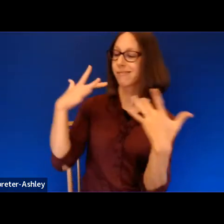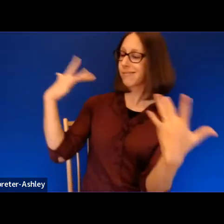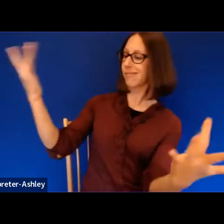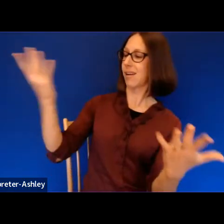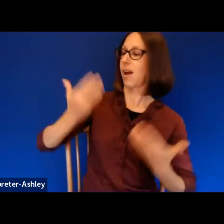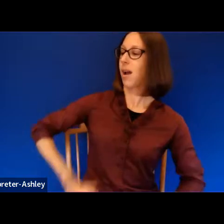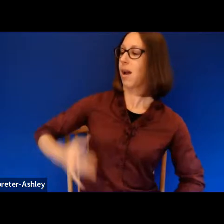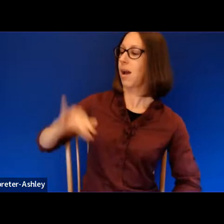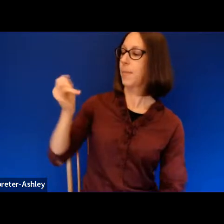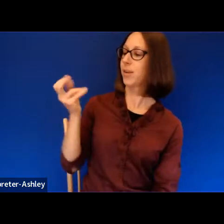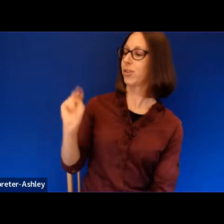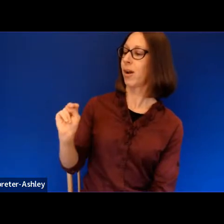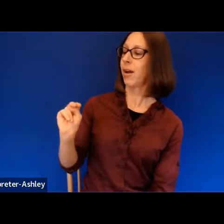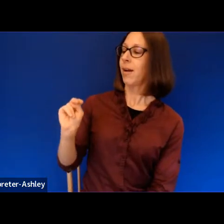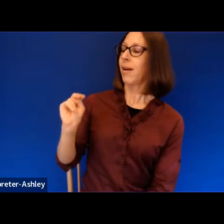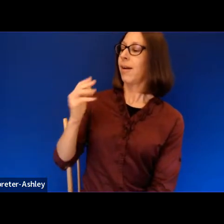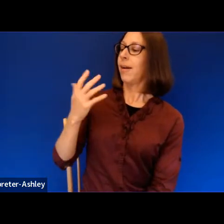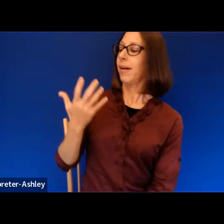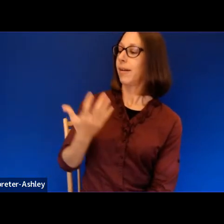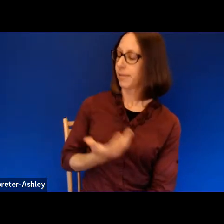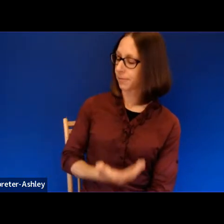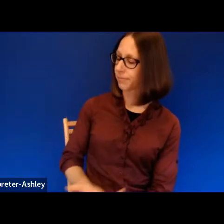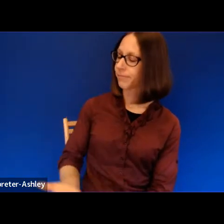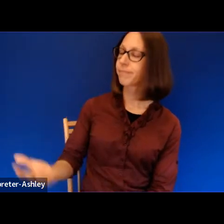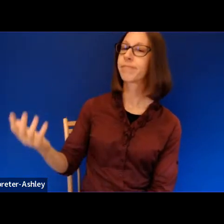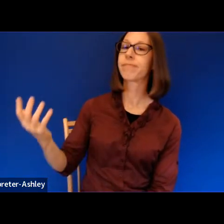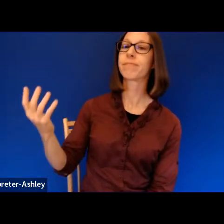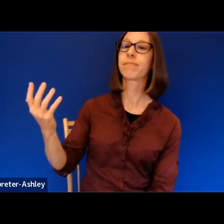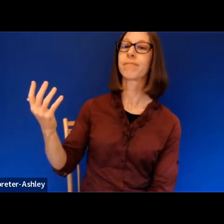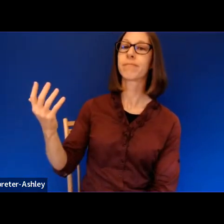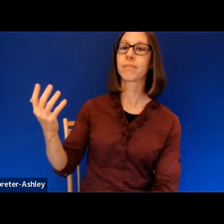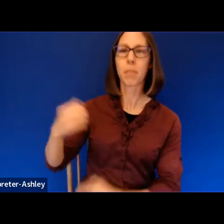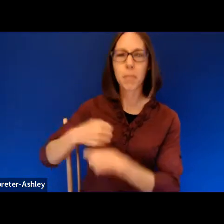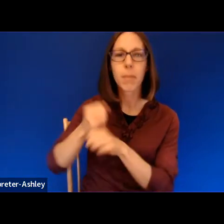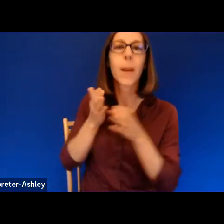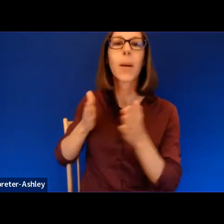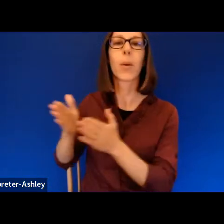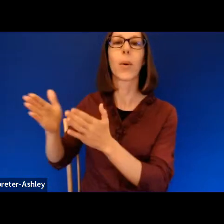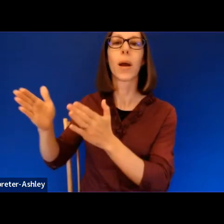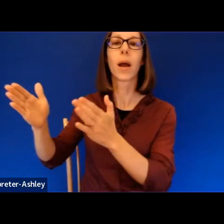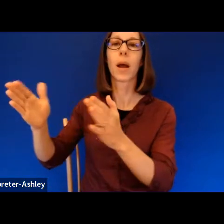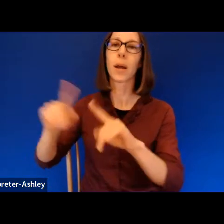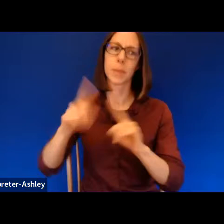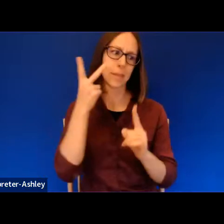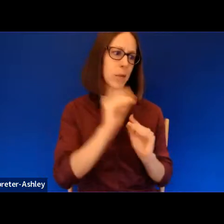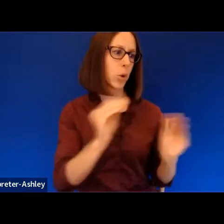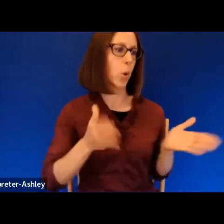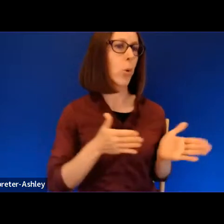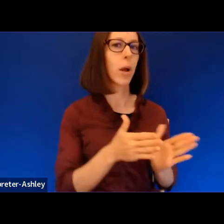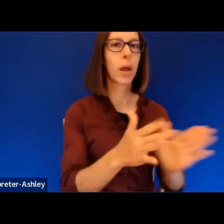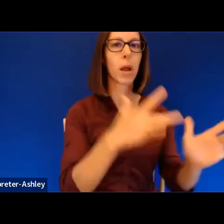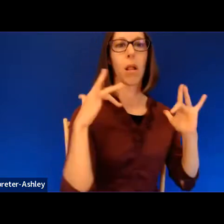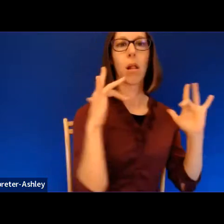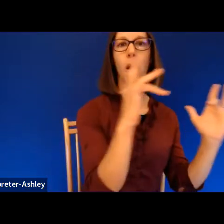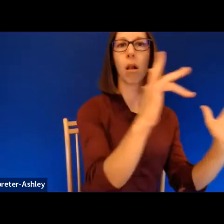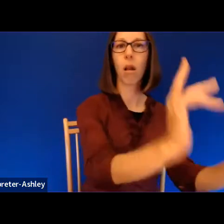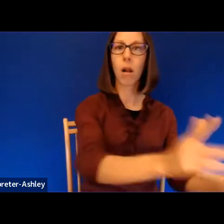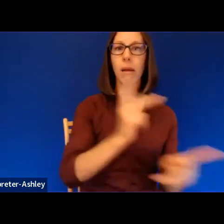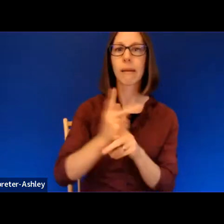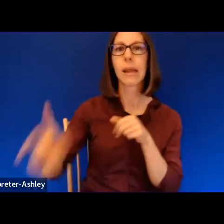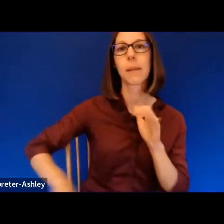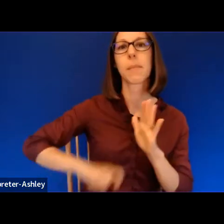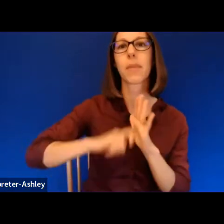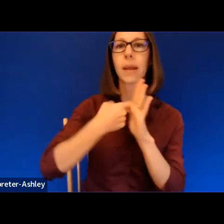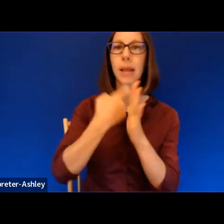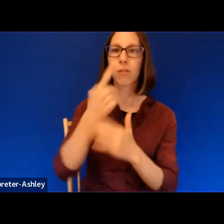a sigh. Make way out of no way. Keep the key to the scale that weighed the cotton, the cane